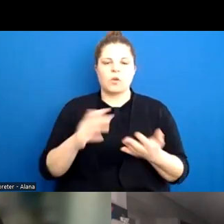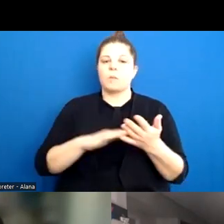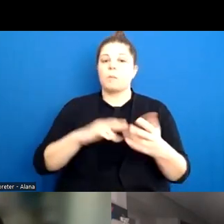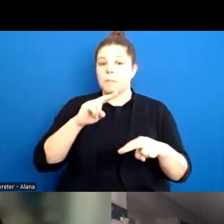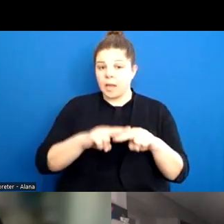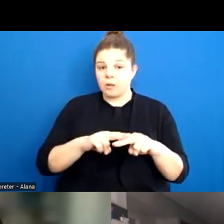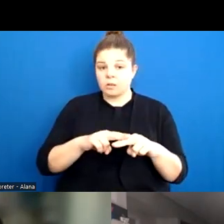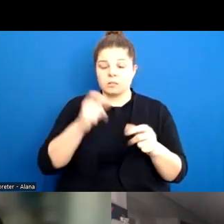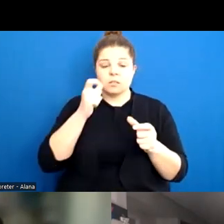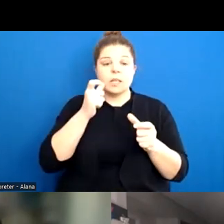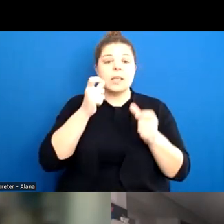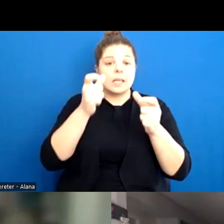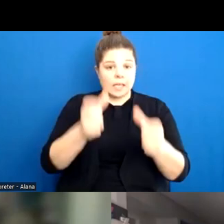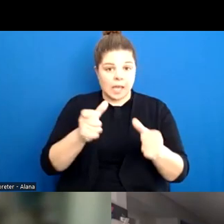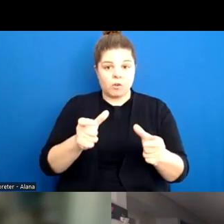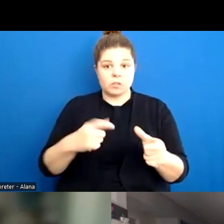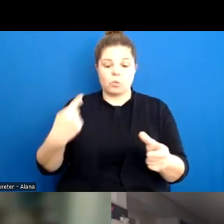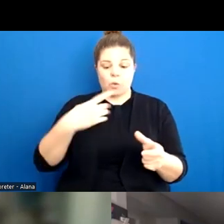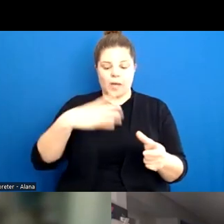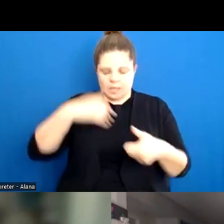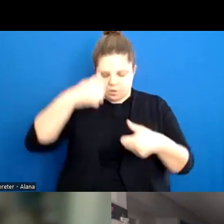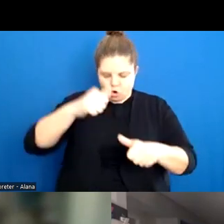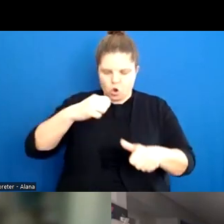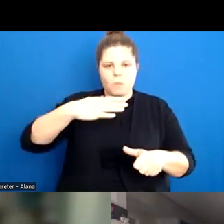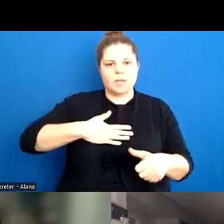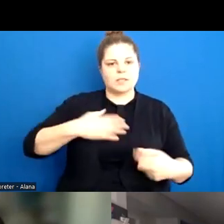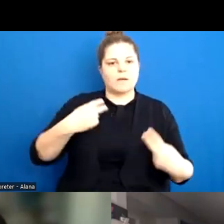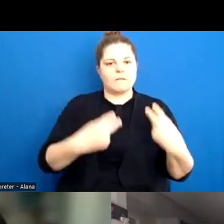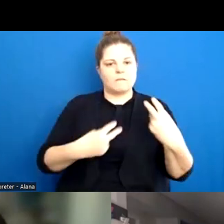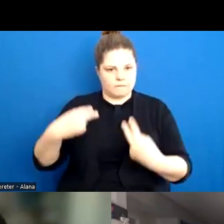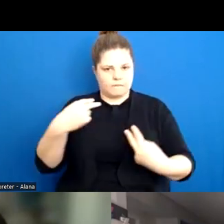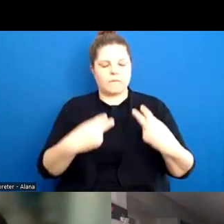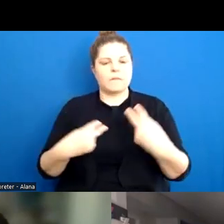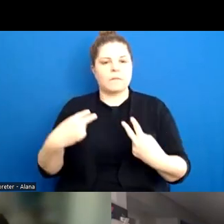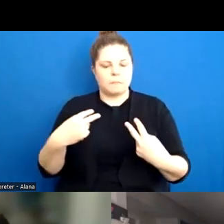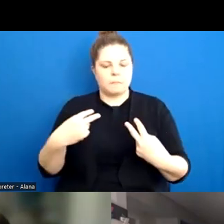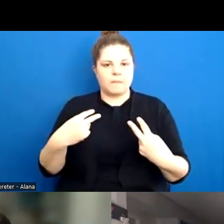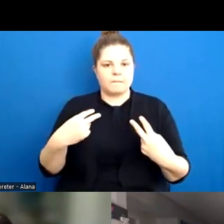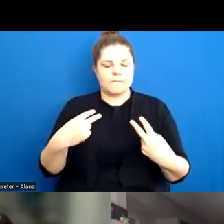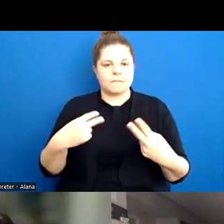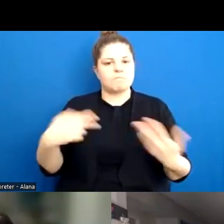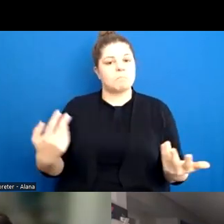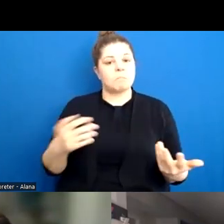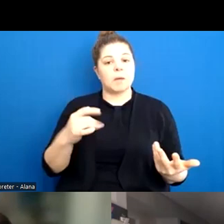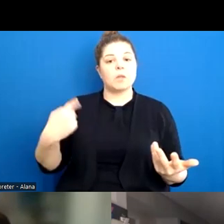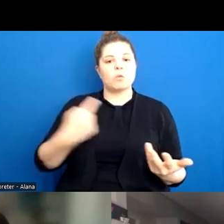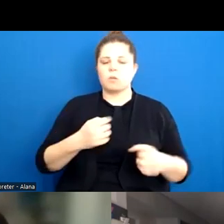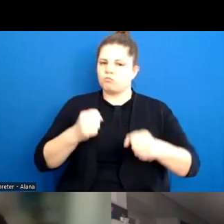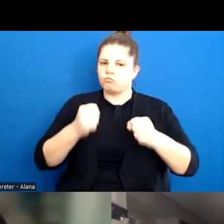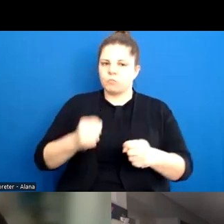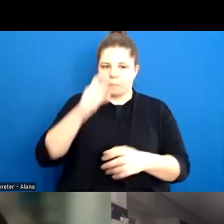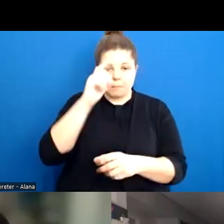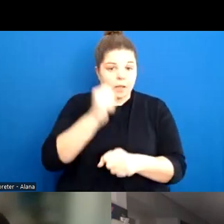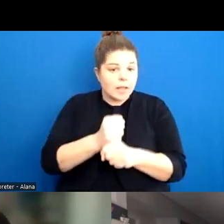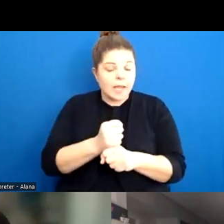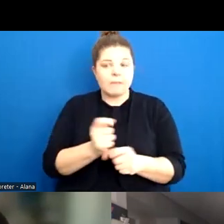know ourselves first. And if we have really strong beliefs and